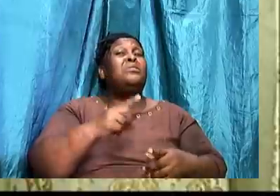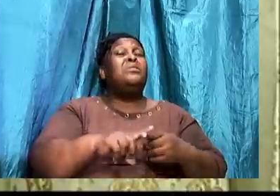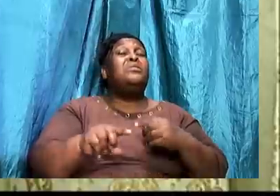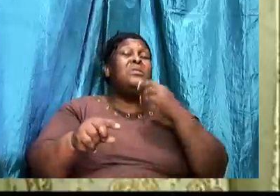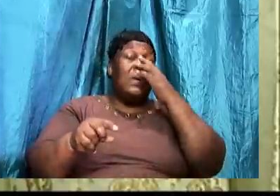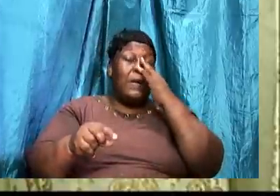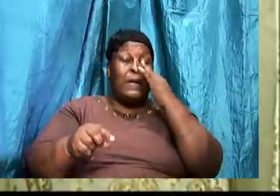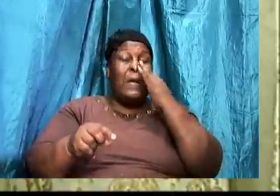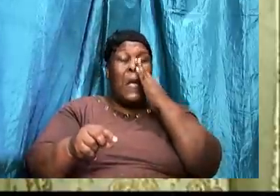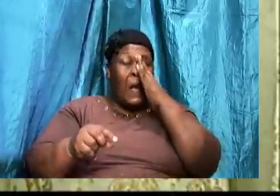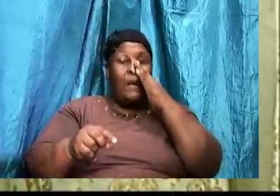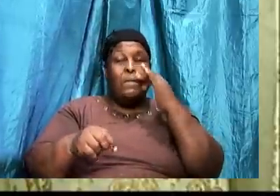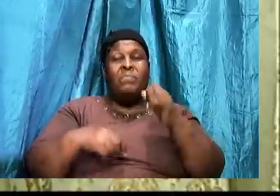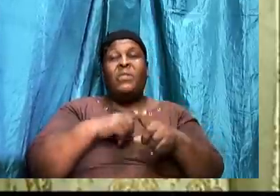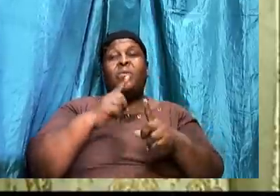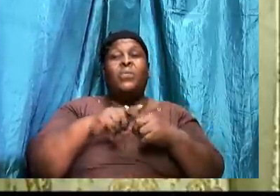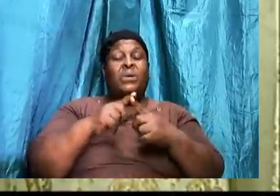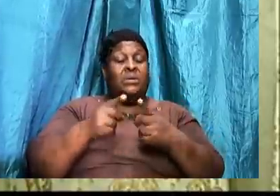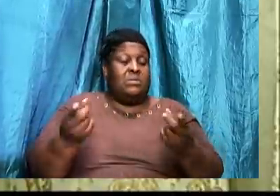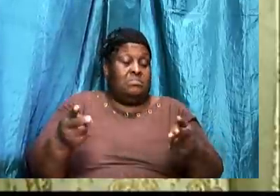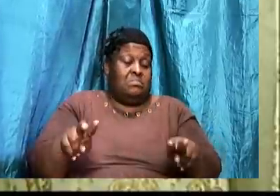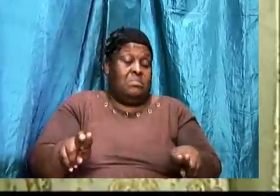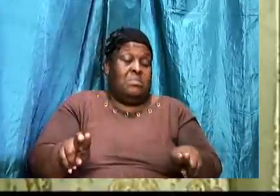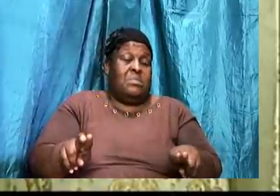Is that when it happens.